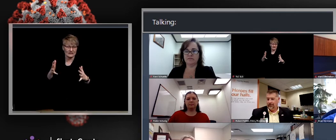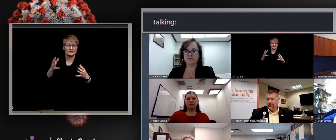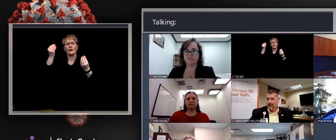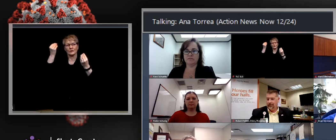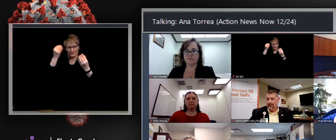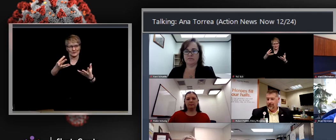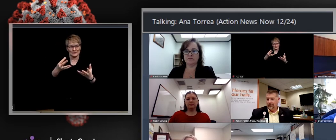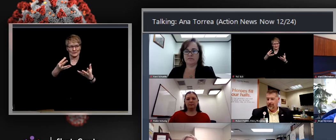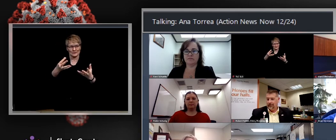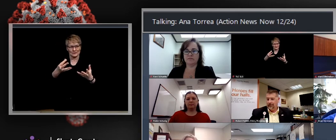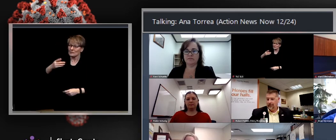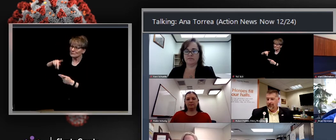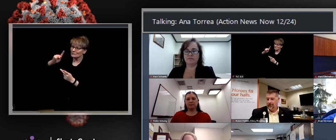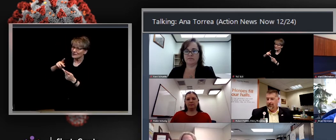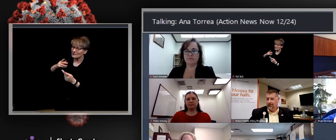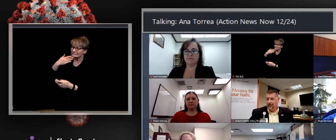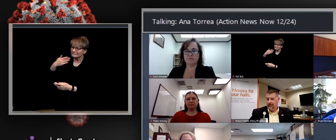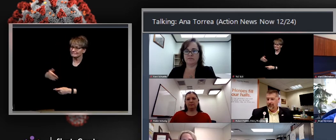Perfect. Thank you.